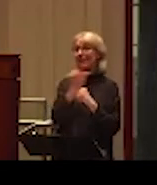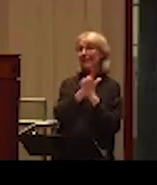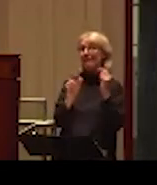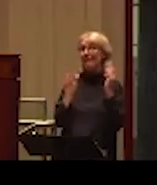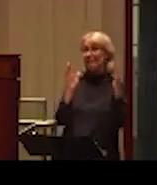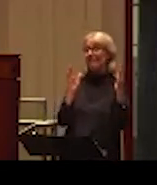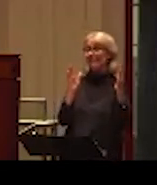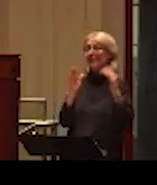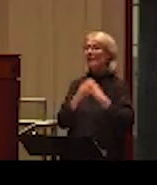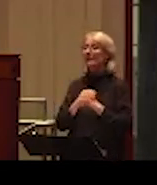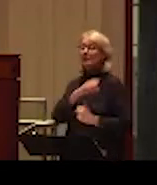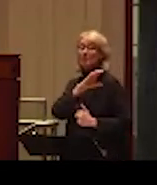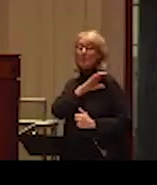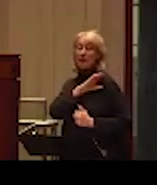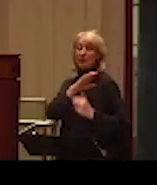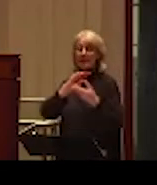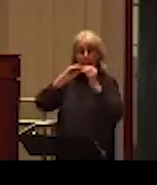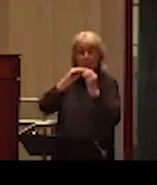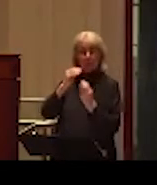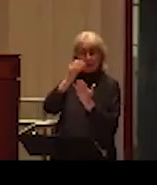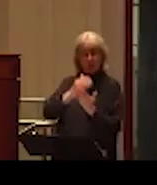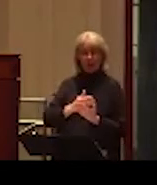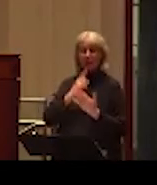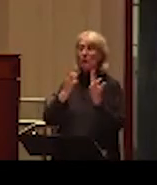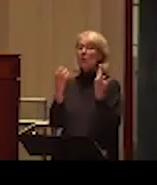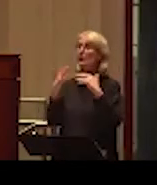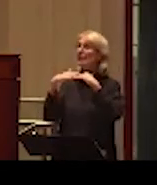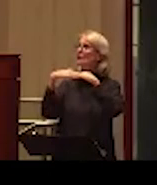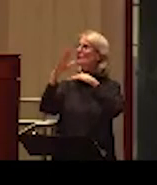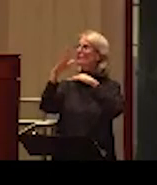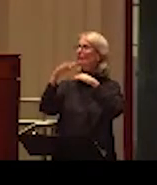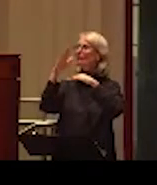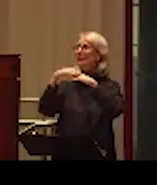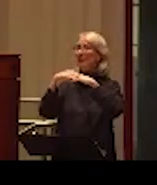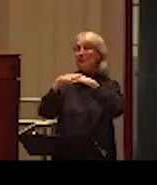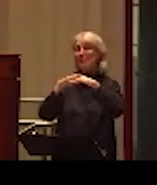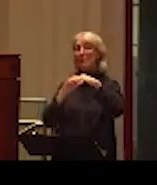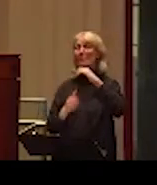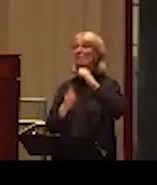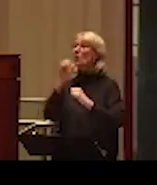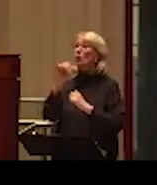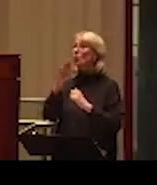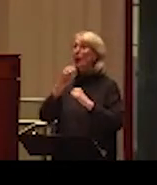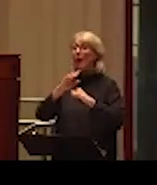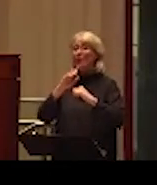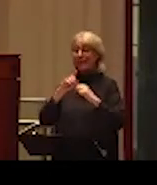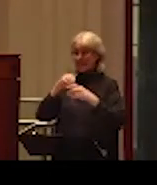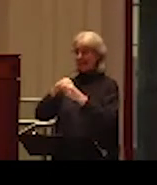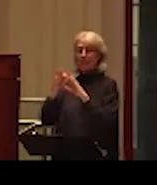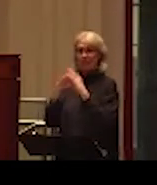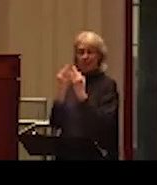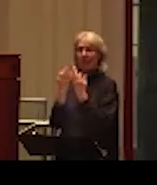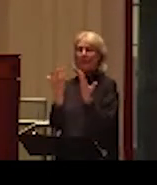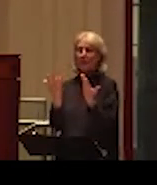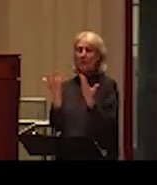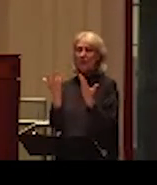What the police data shows is only the tip of the iceberg. The majority of the crimes perpetrated within the family, and we talk about